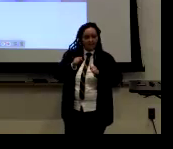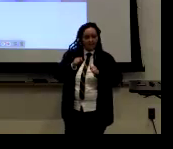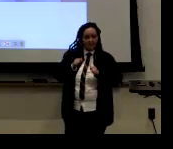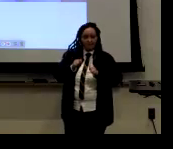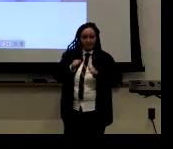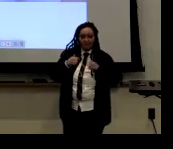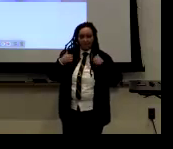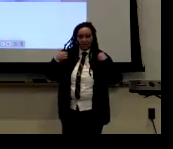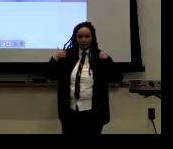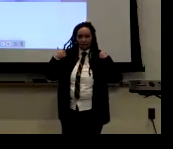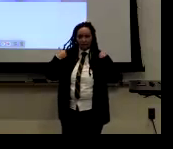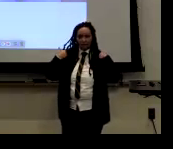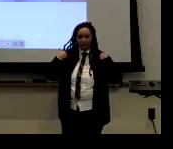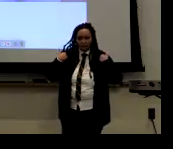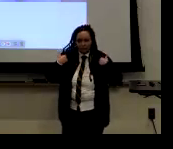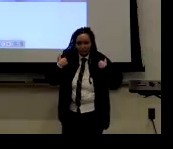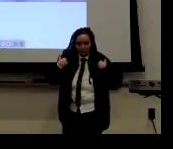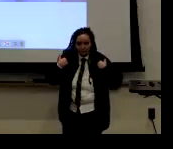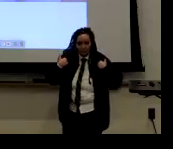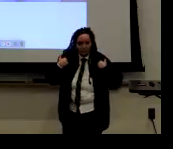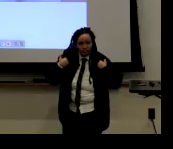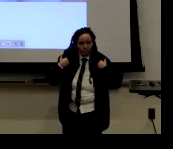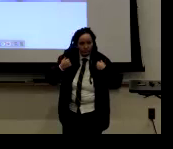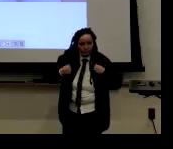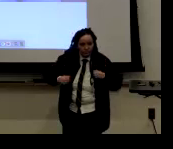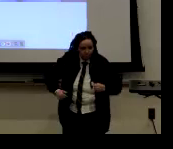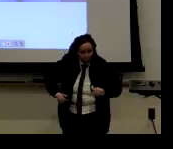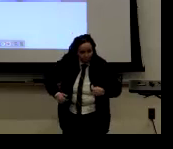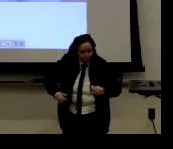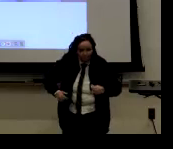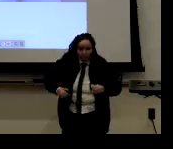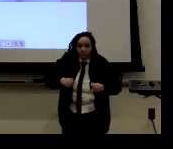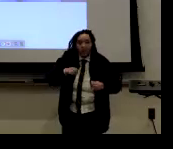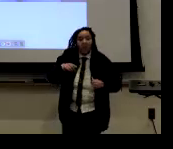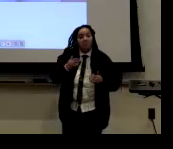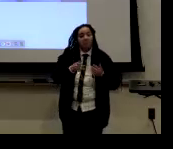And the body responds fast. So your shoulders kind of hunch.